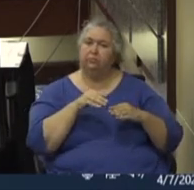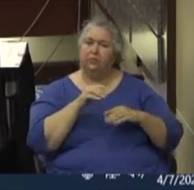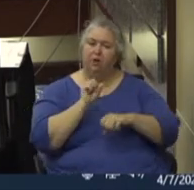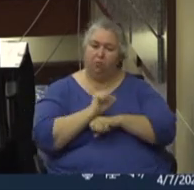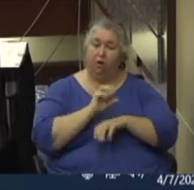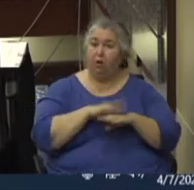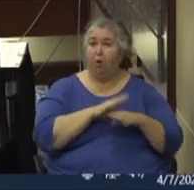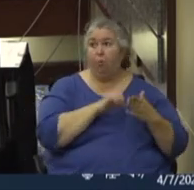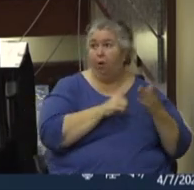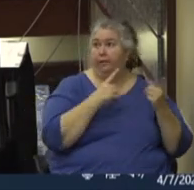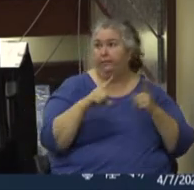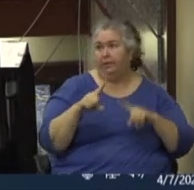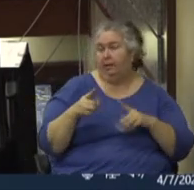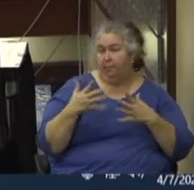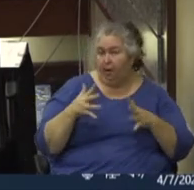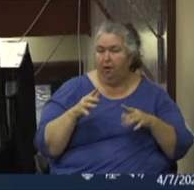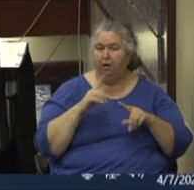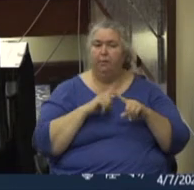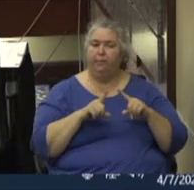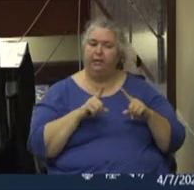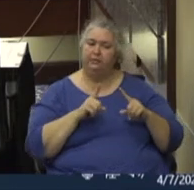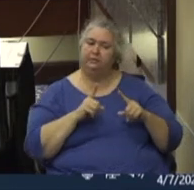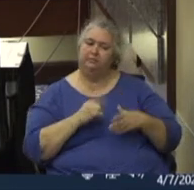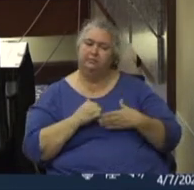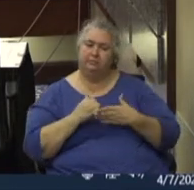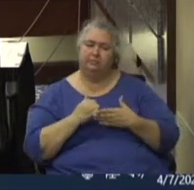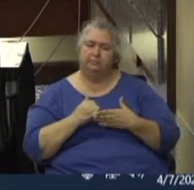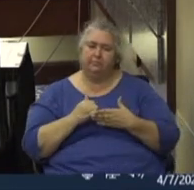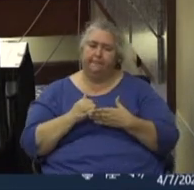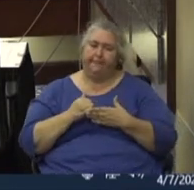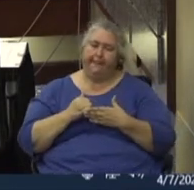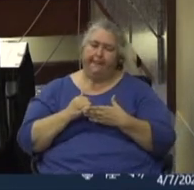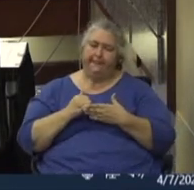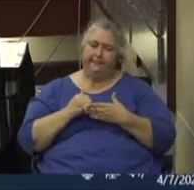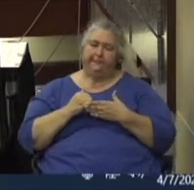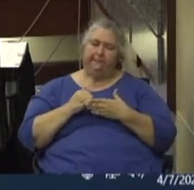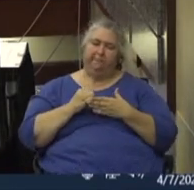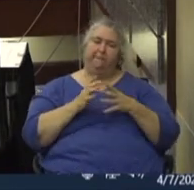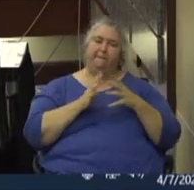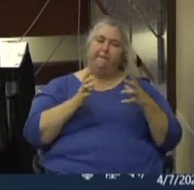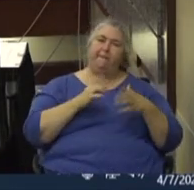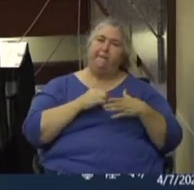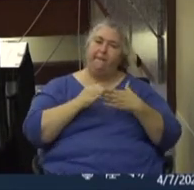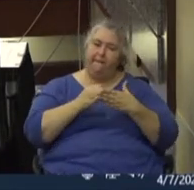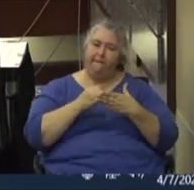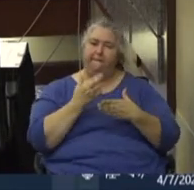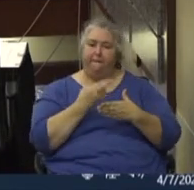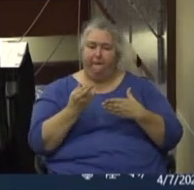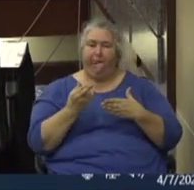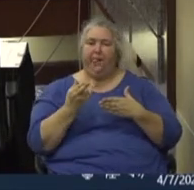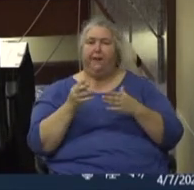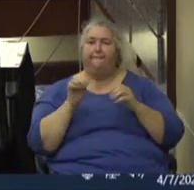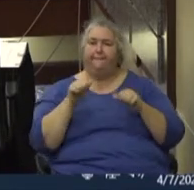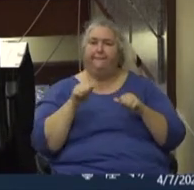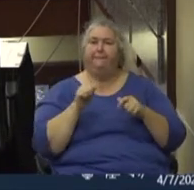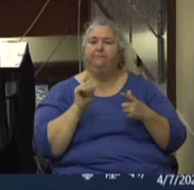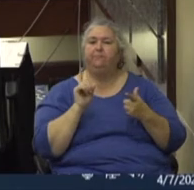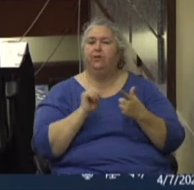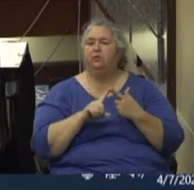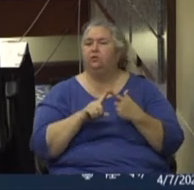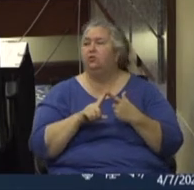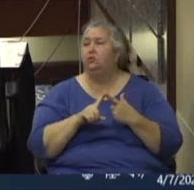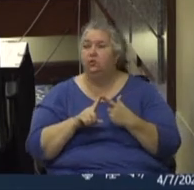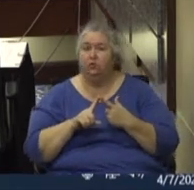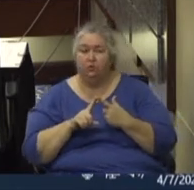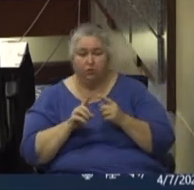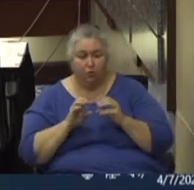bringing as much help or resource as possible to the hard-working